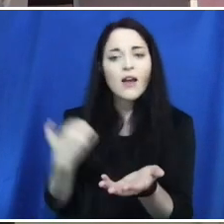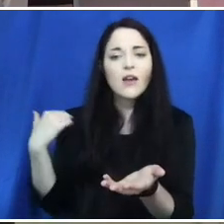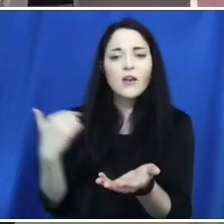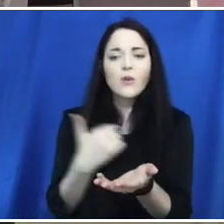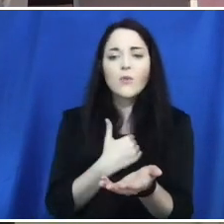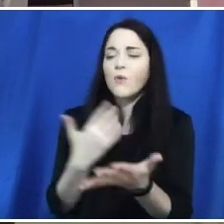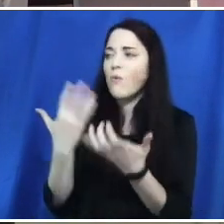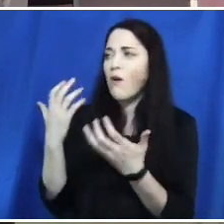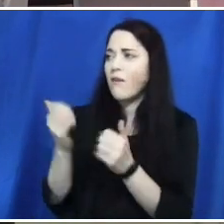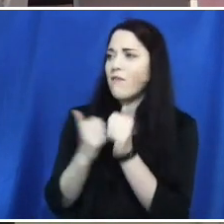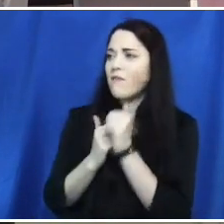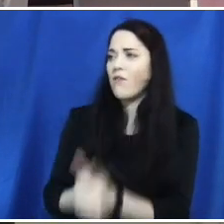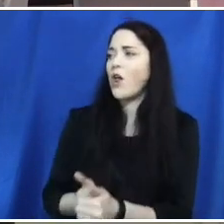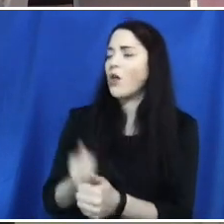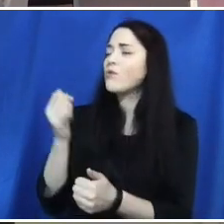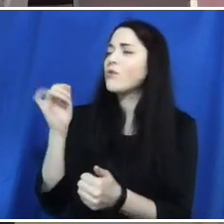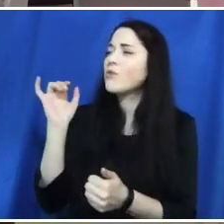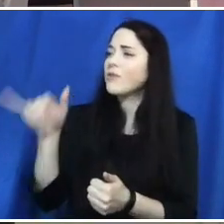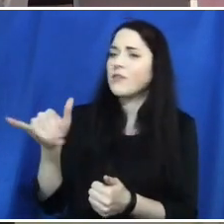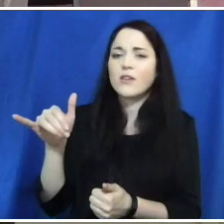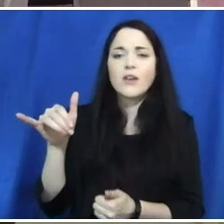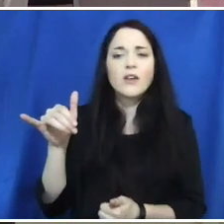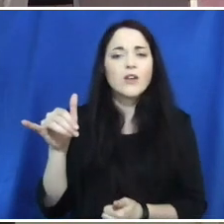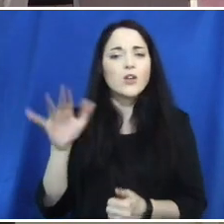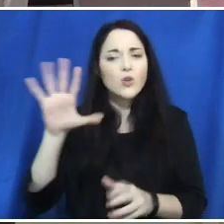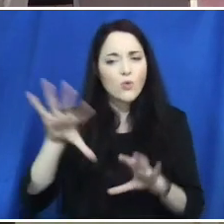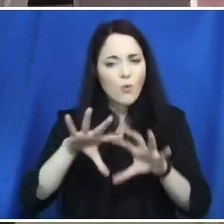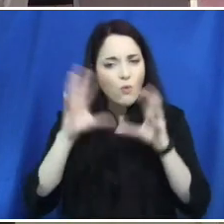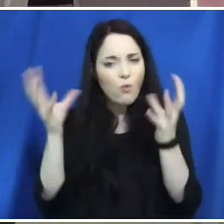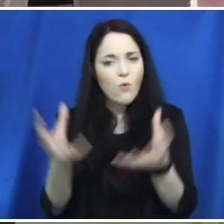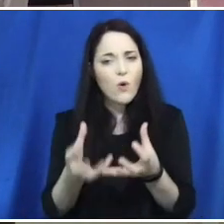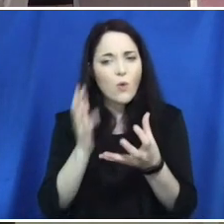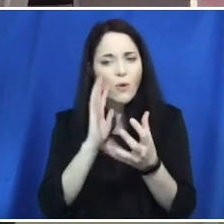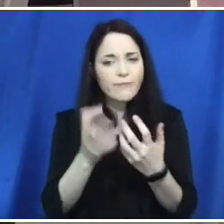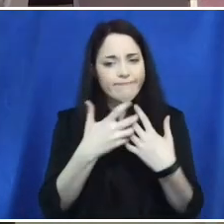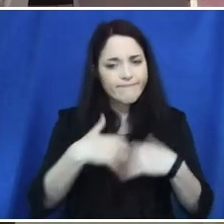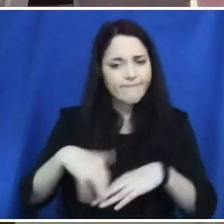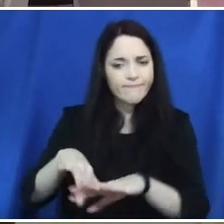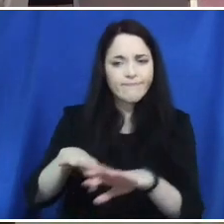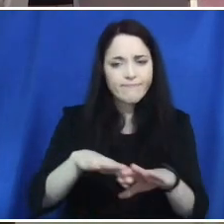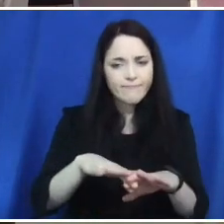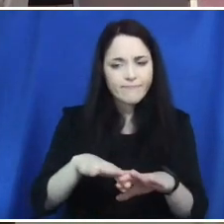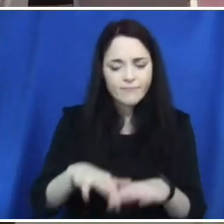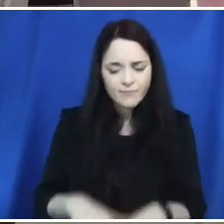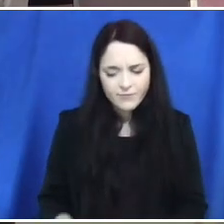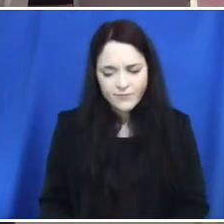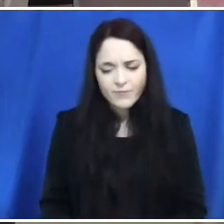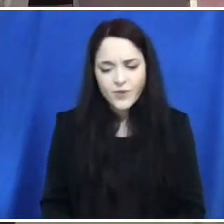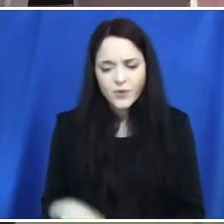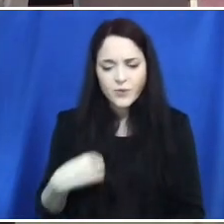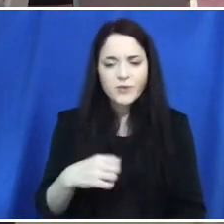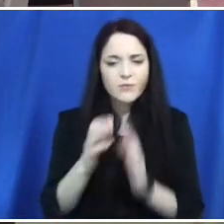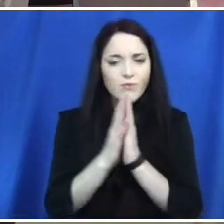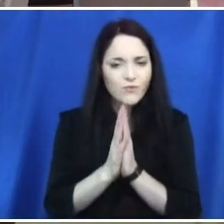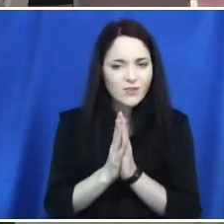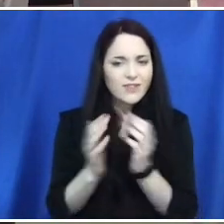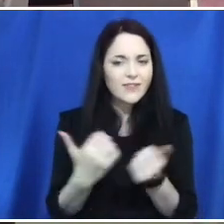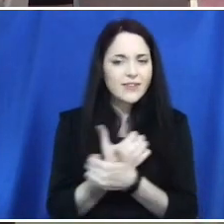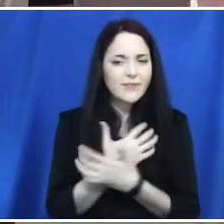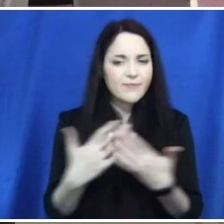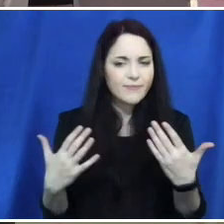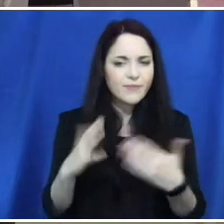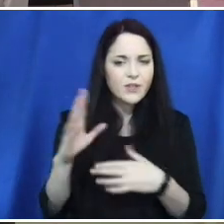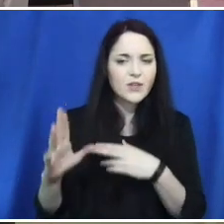world would be what you would have it to be, O God. And we pray these things in your